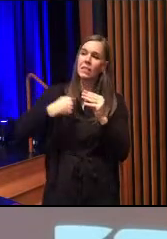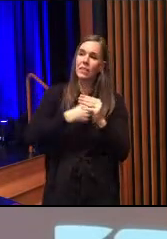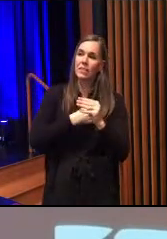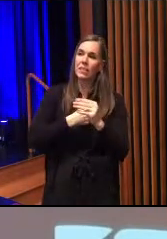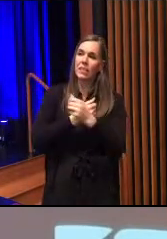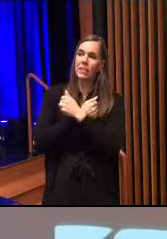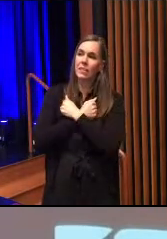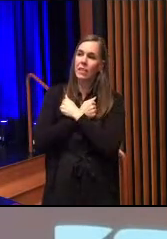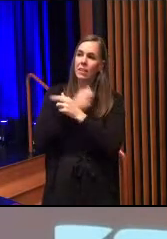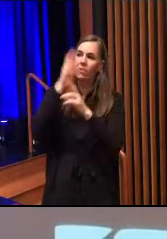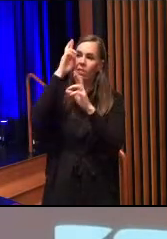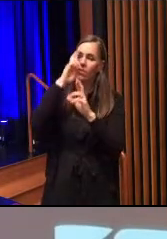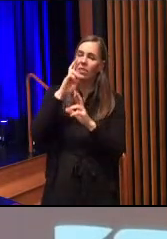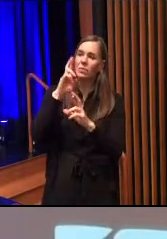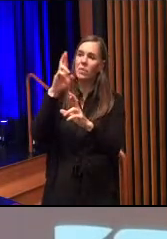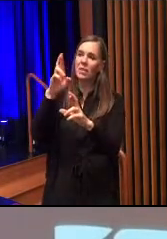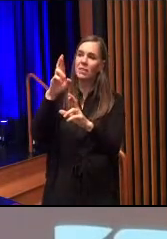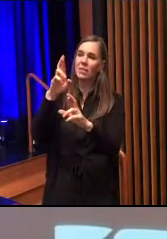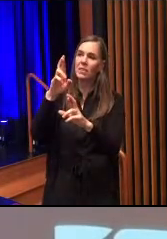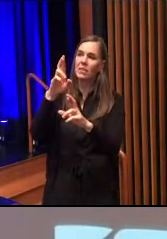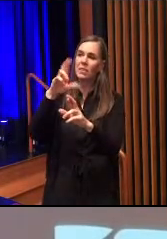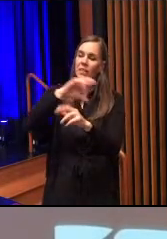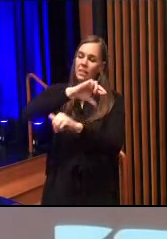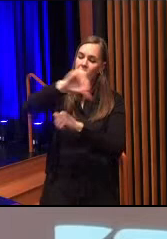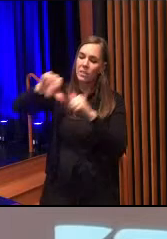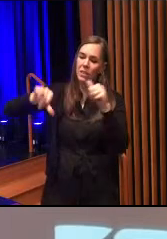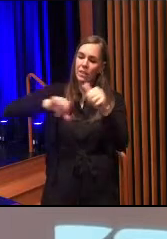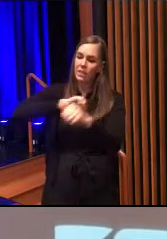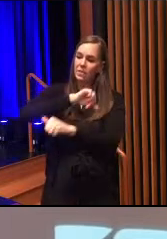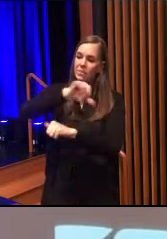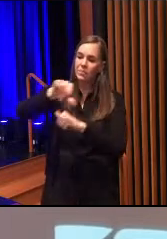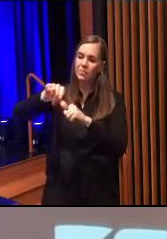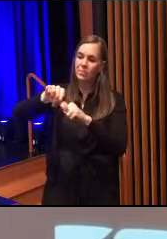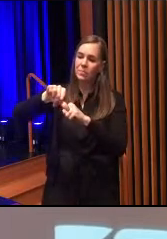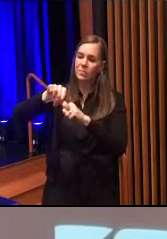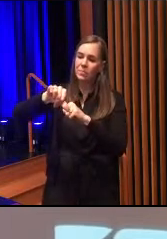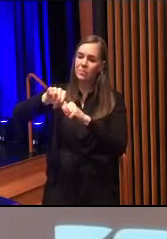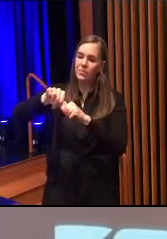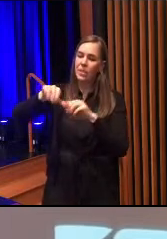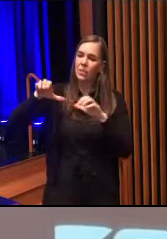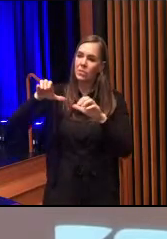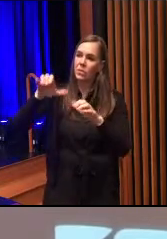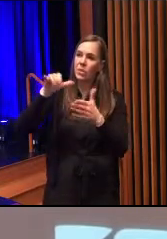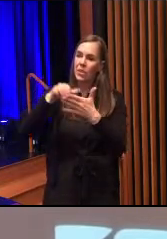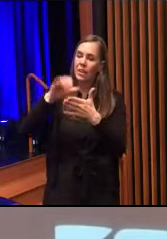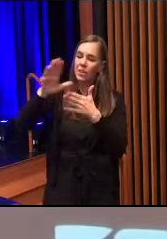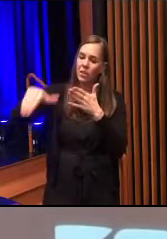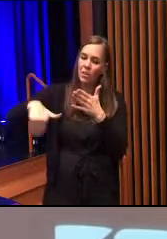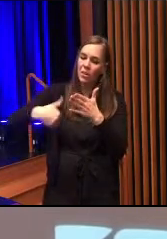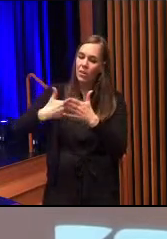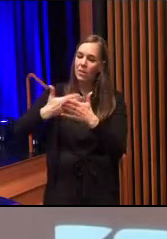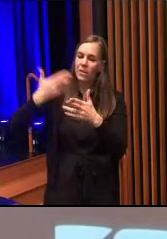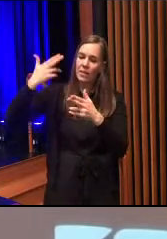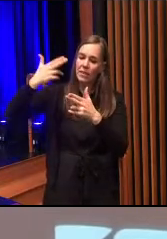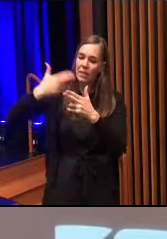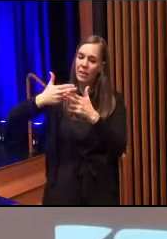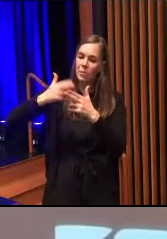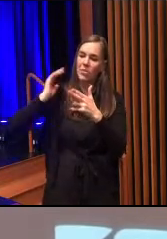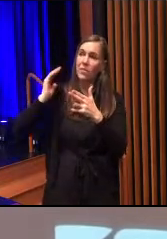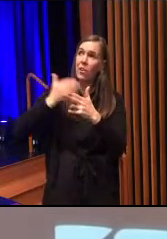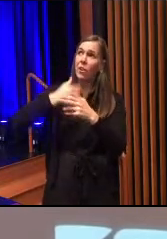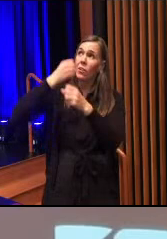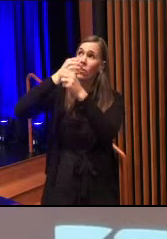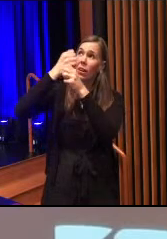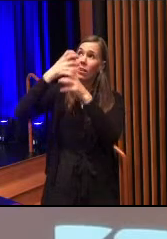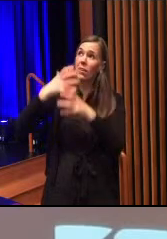to love and respect one another. Do this all in the name of our